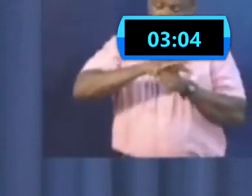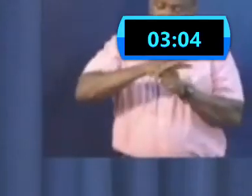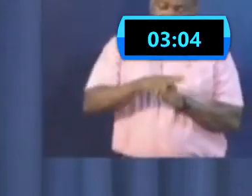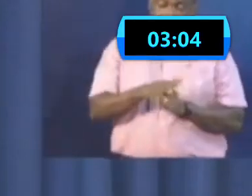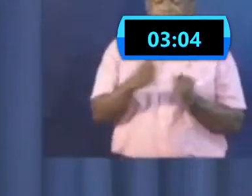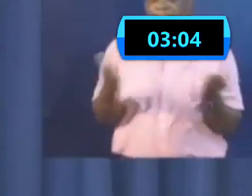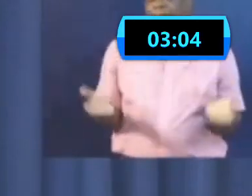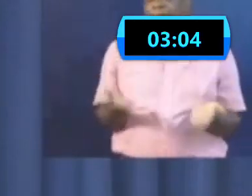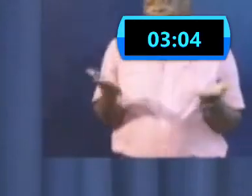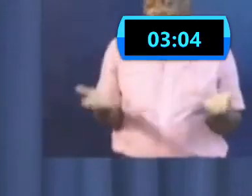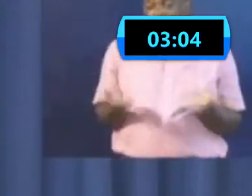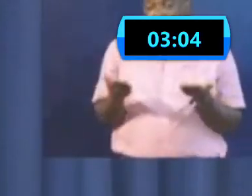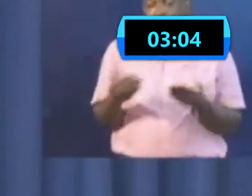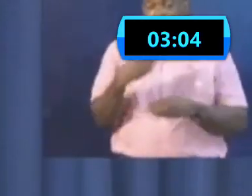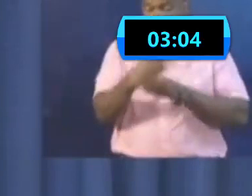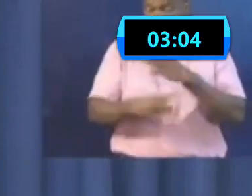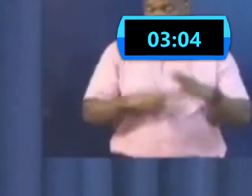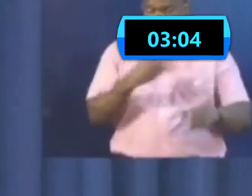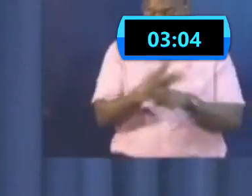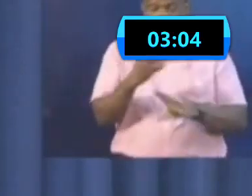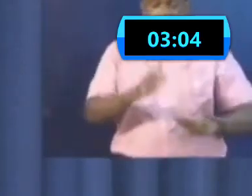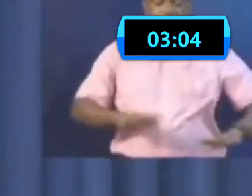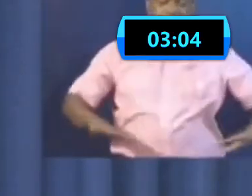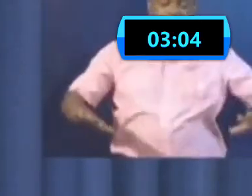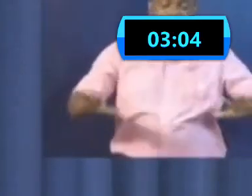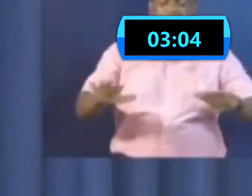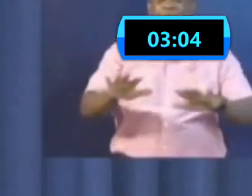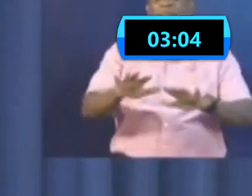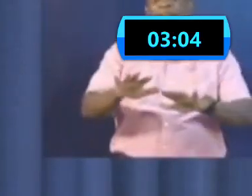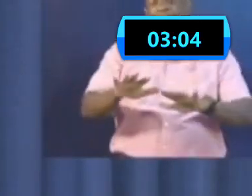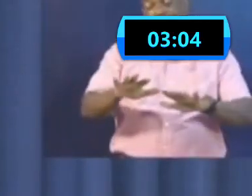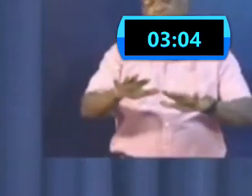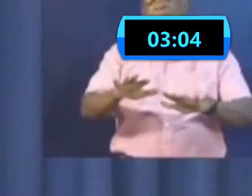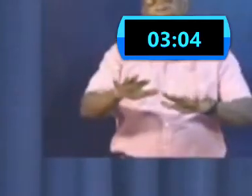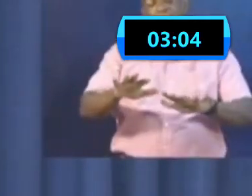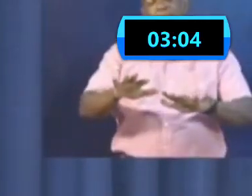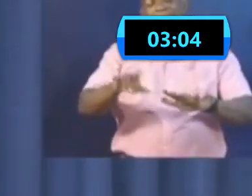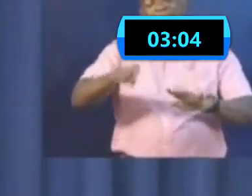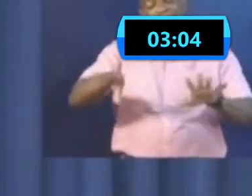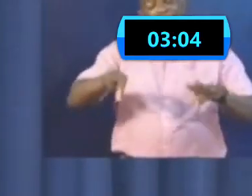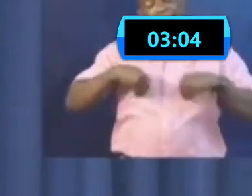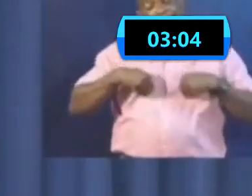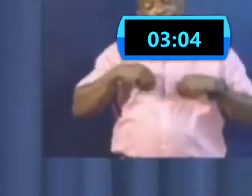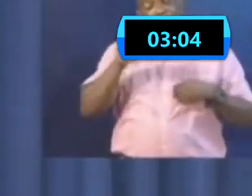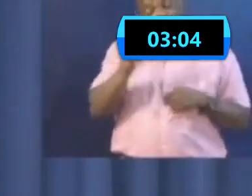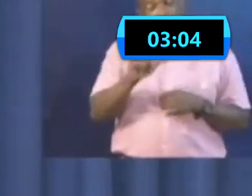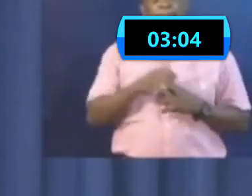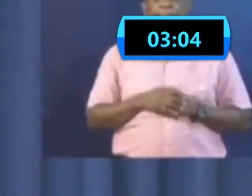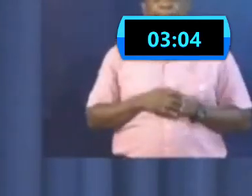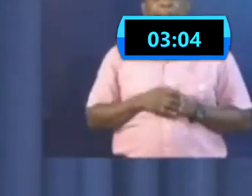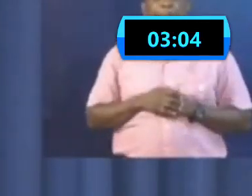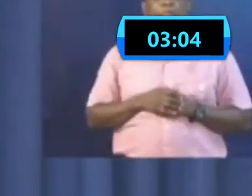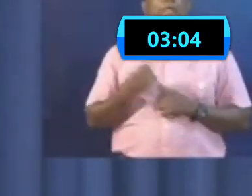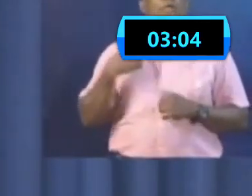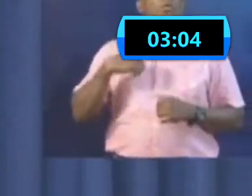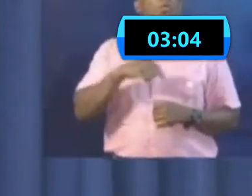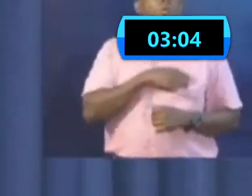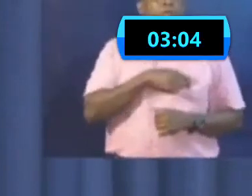and is among populations around the world. What we have to do,